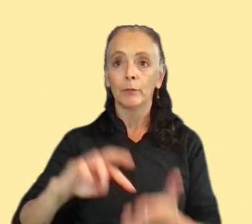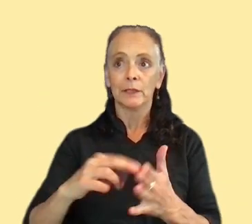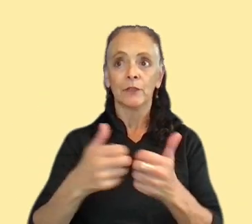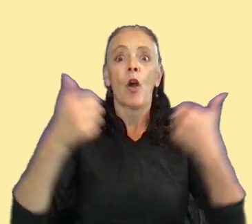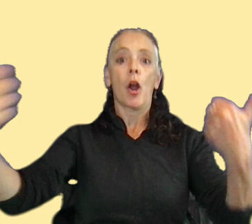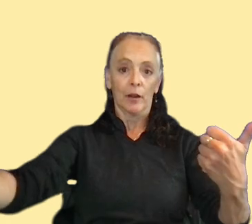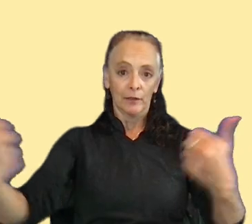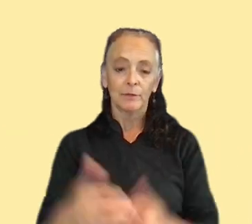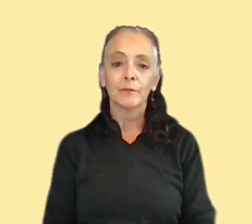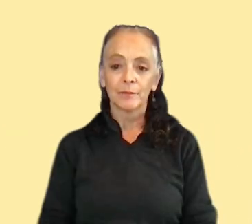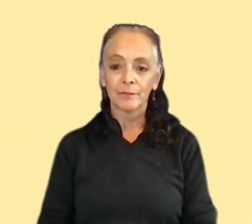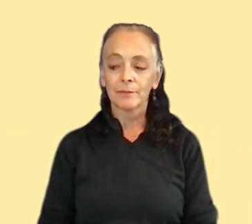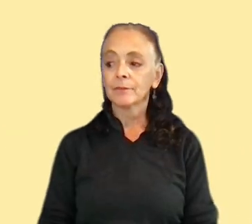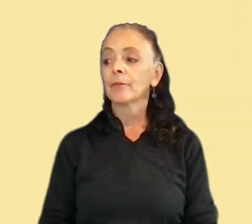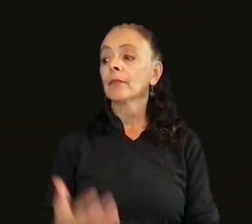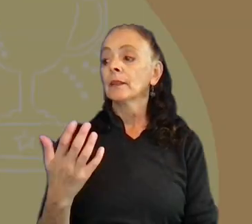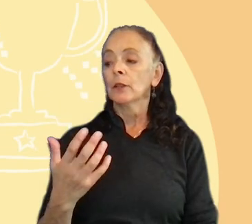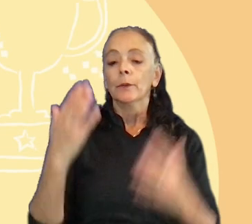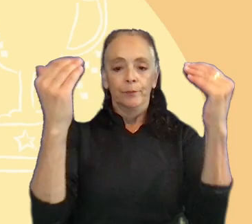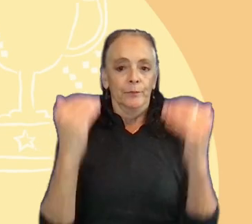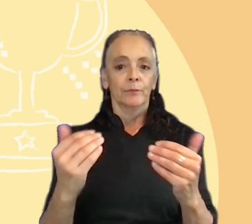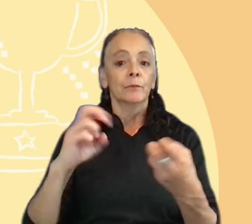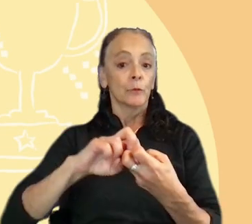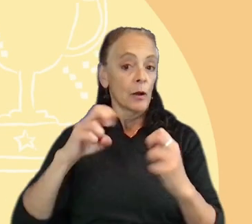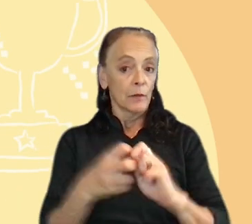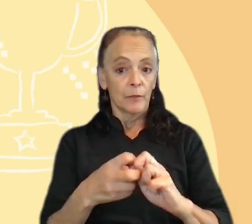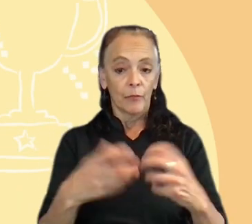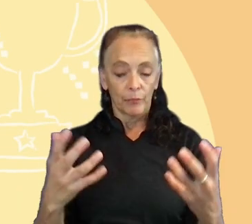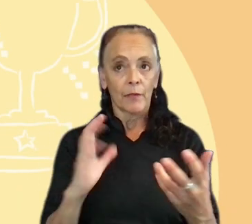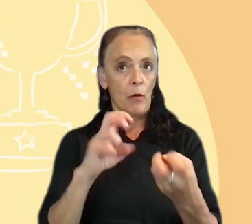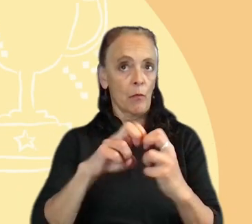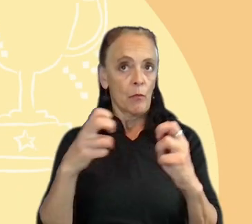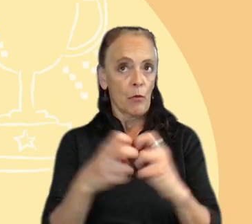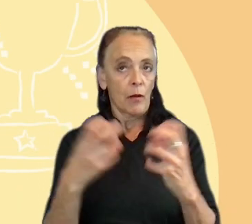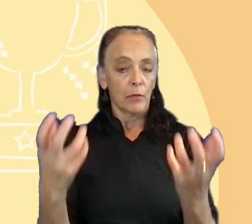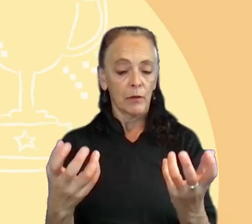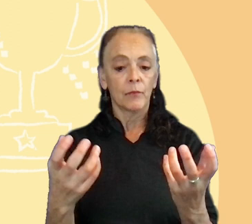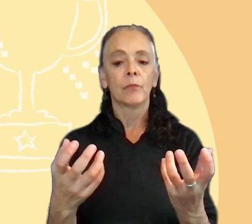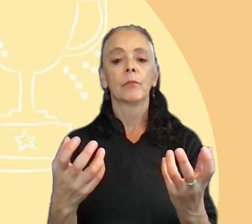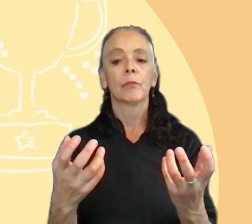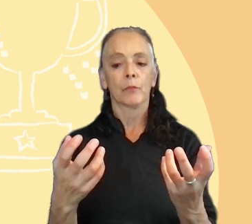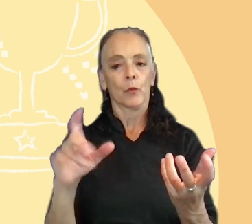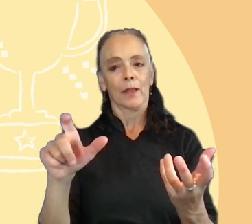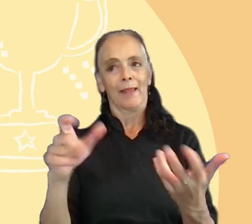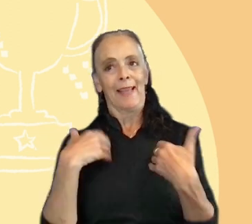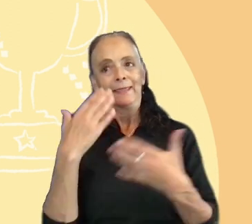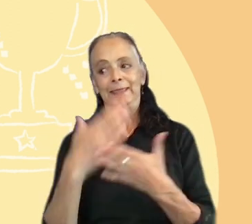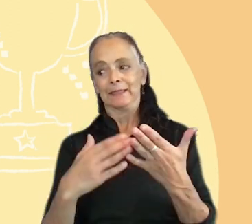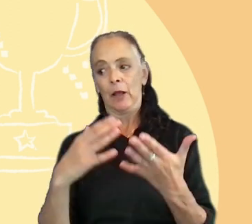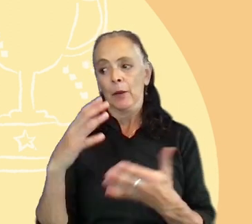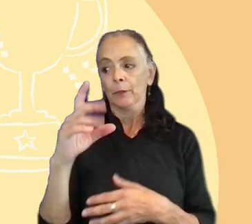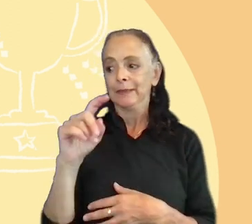So inside, moving to a problem. Our problem was that we had some data about players,